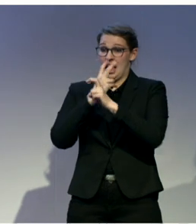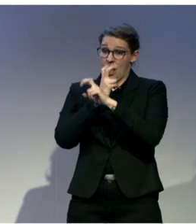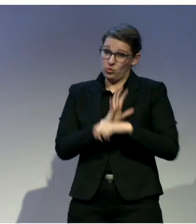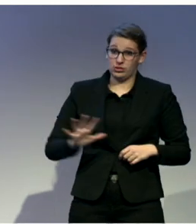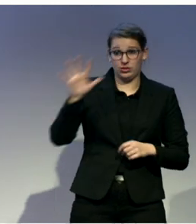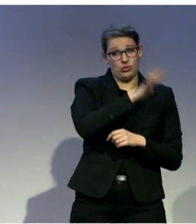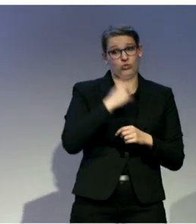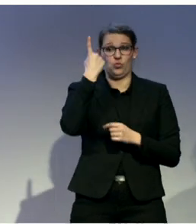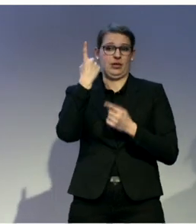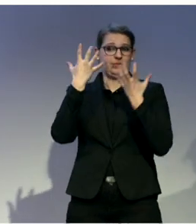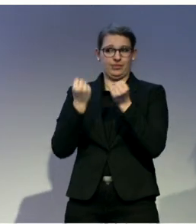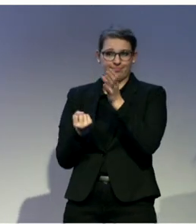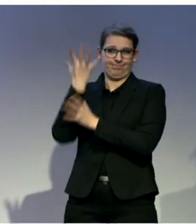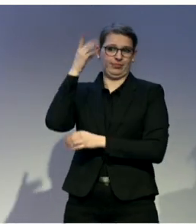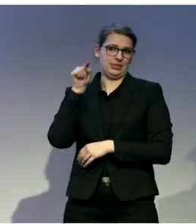Austria. in